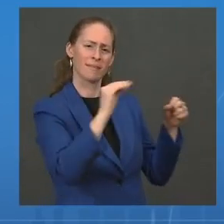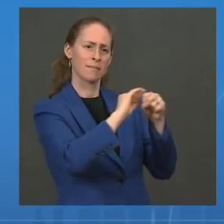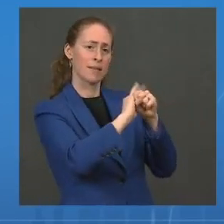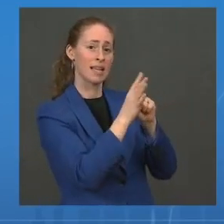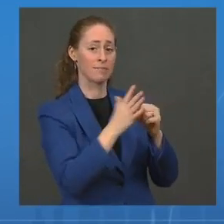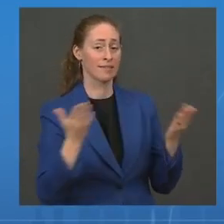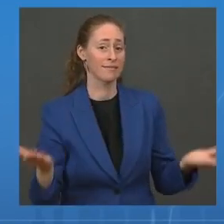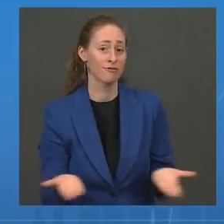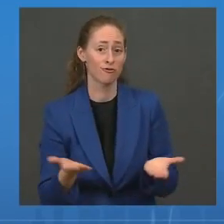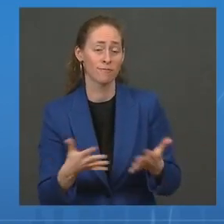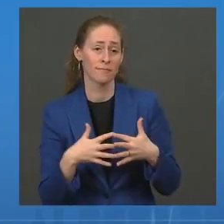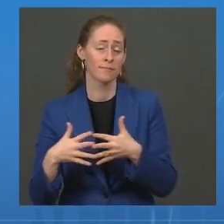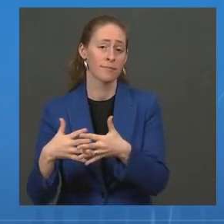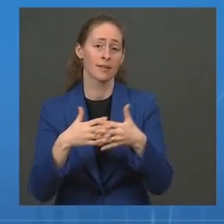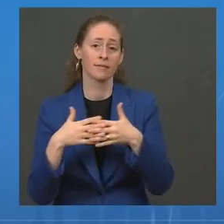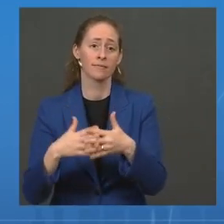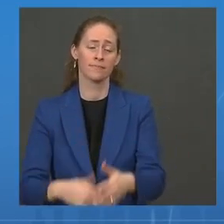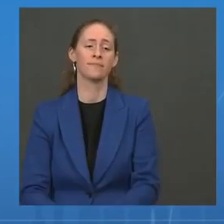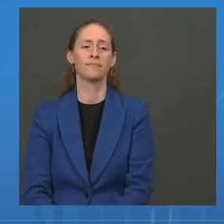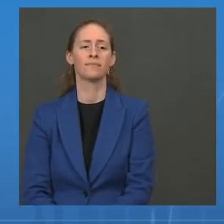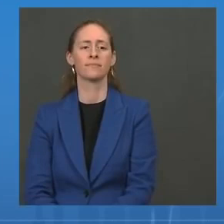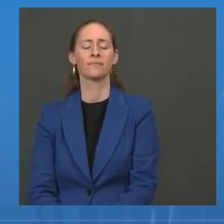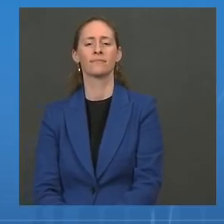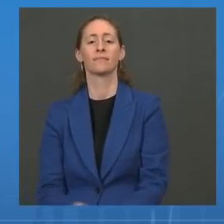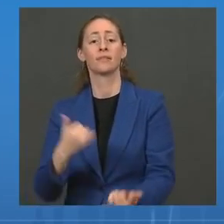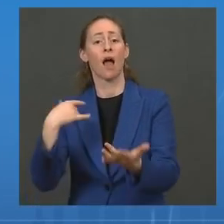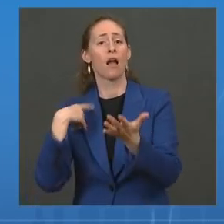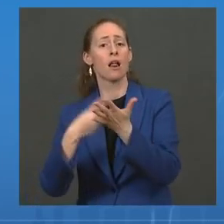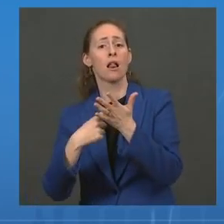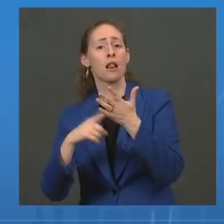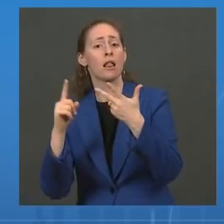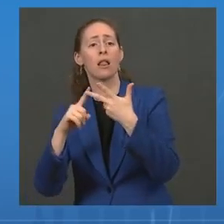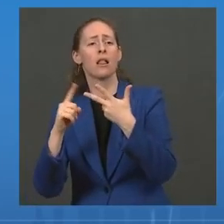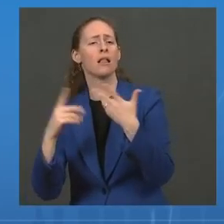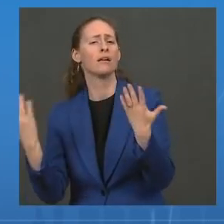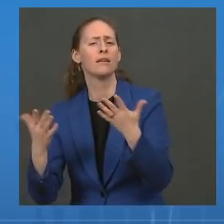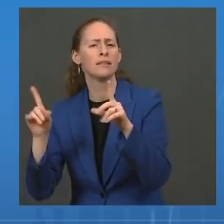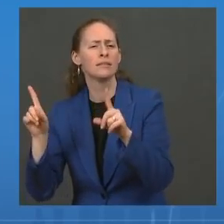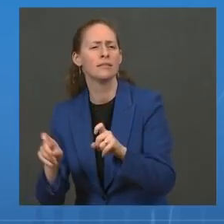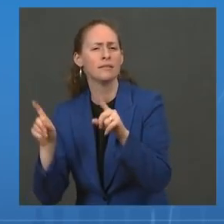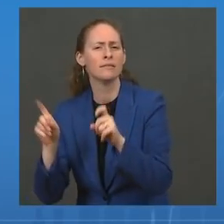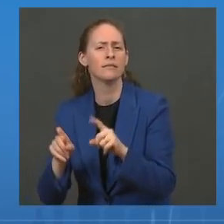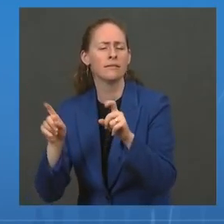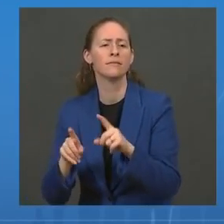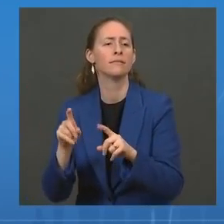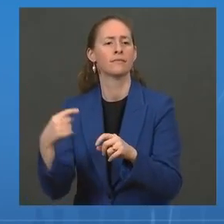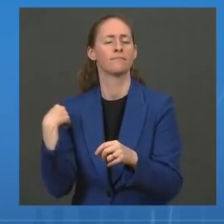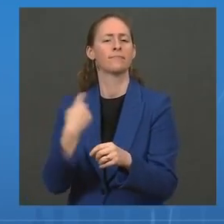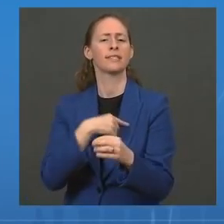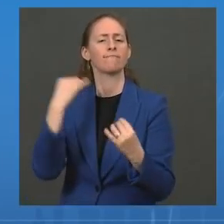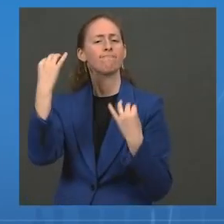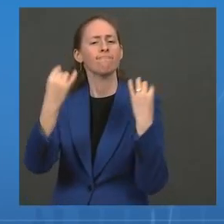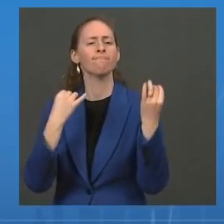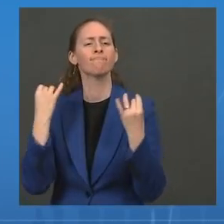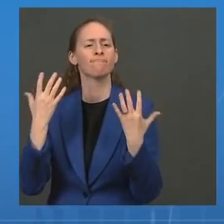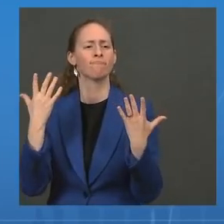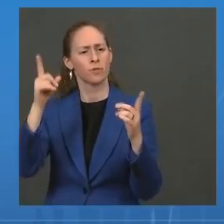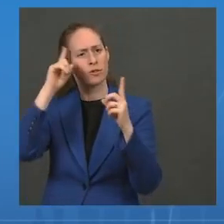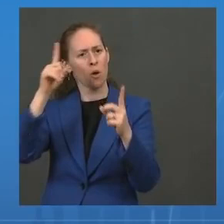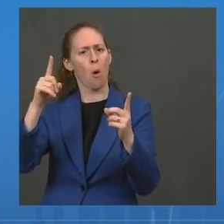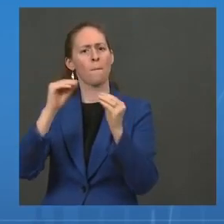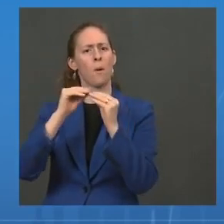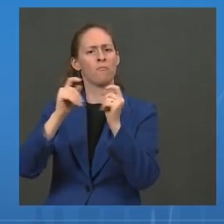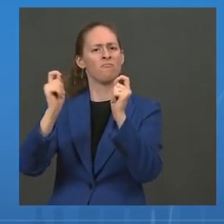Next, on testing. Today, we're taking another step to expand access to rapid diagnostic tests